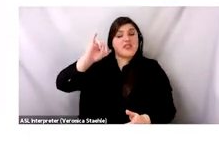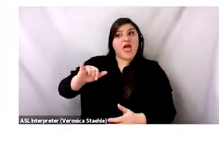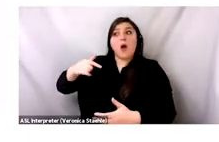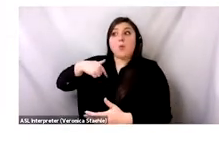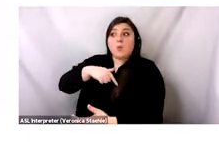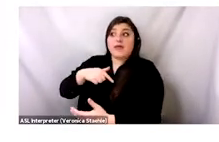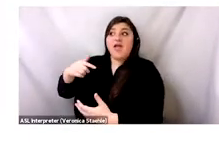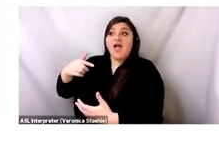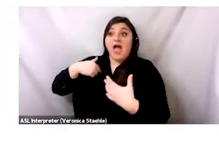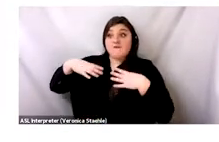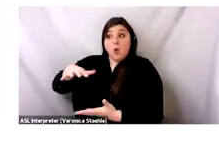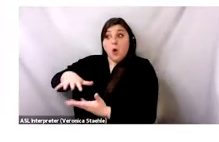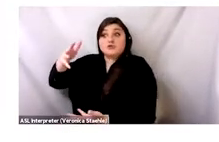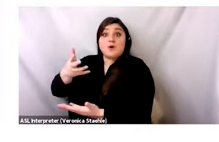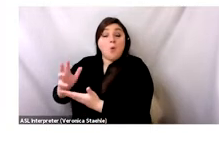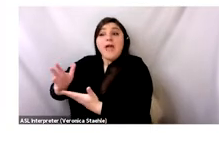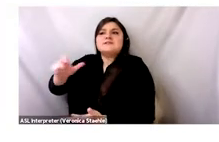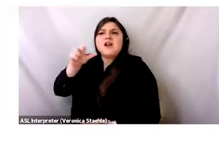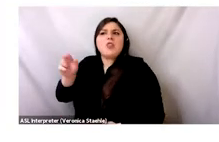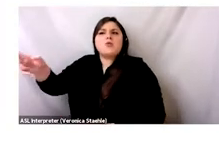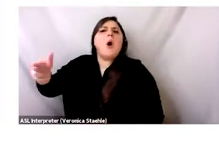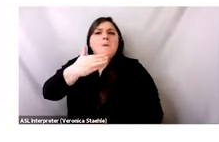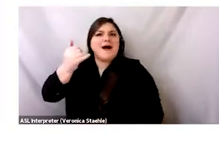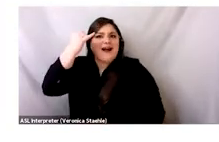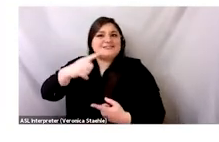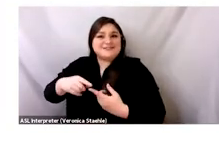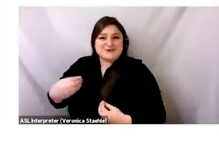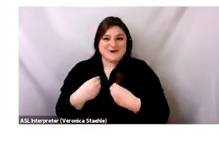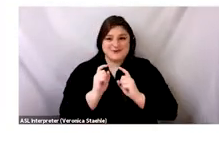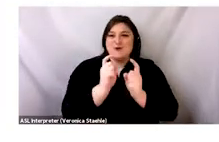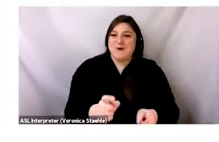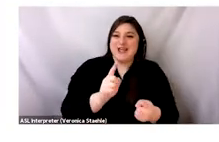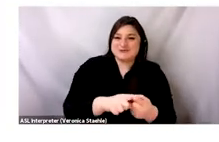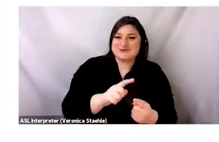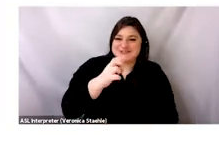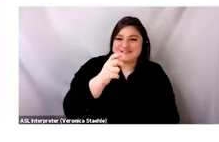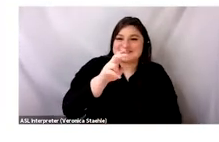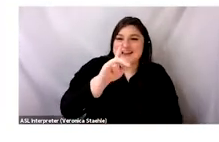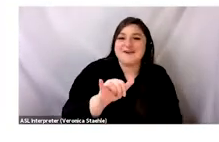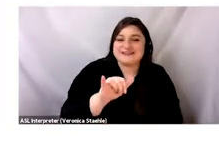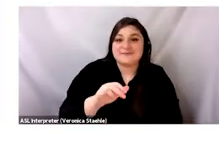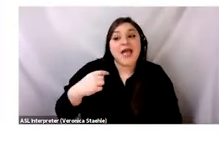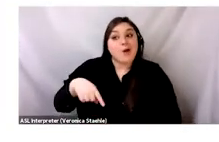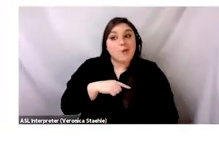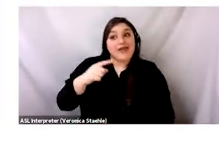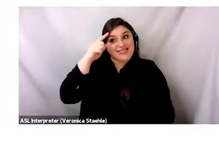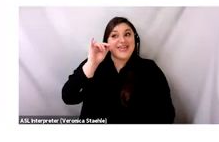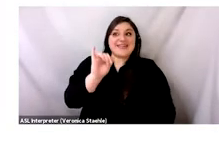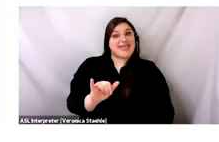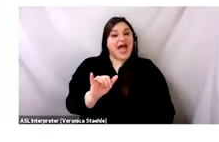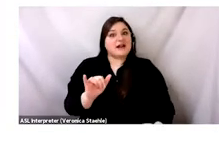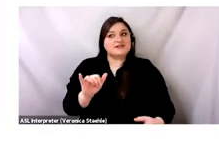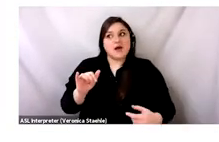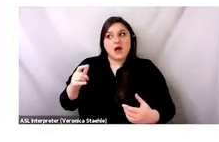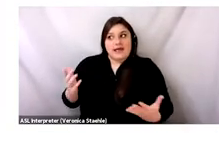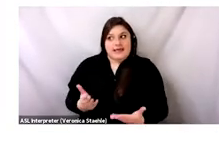This automatically perpetuates a dynamic of superiority that is based on the deficit myth. And for years, we were basically told in